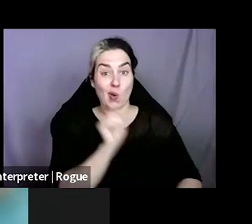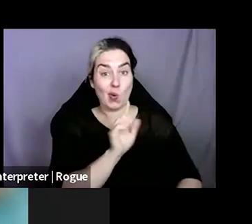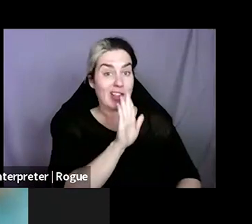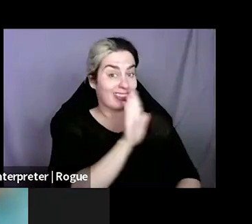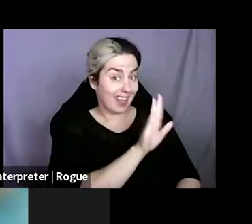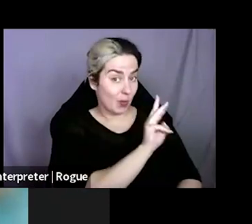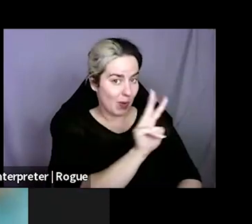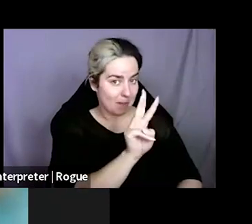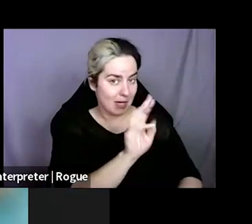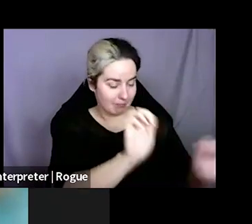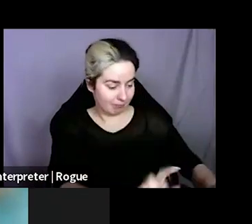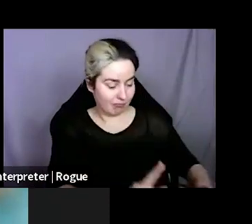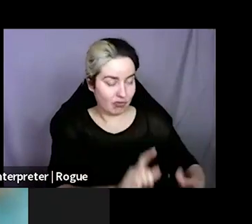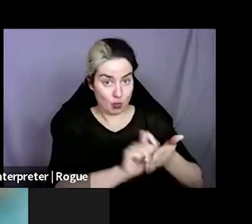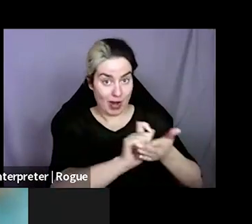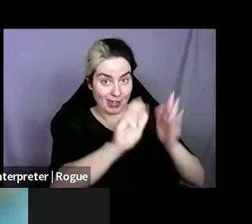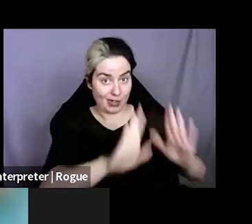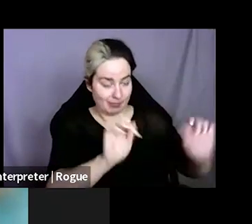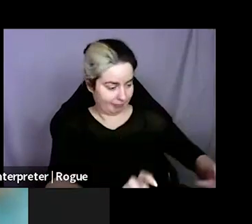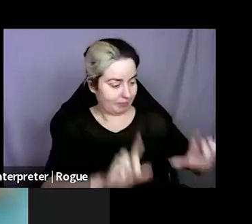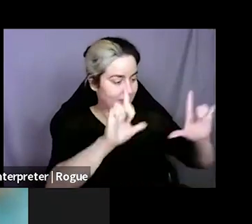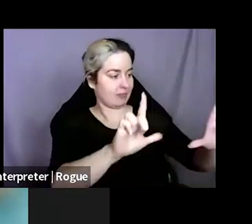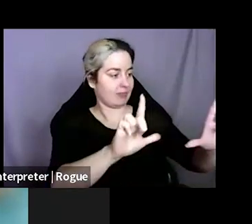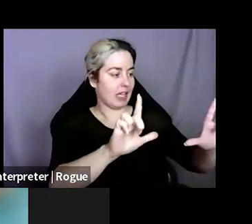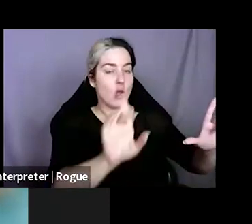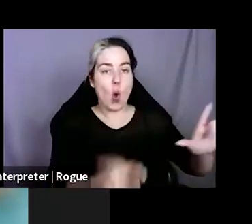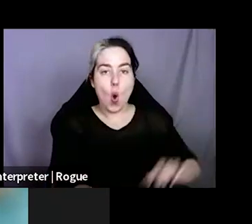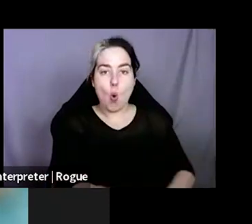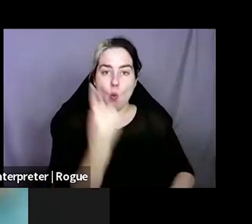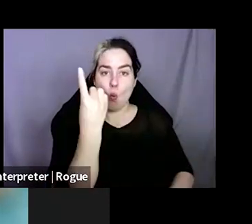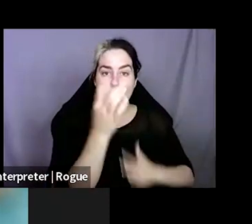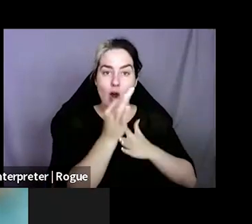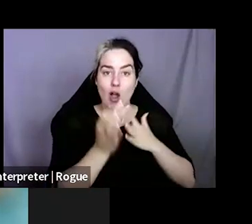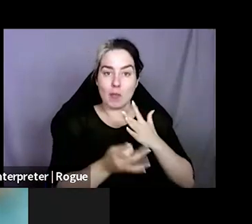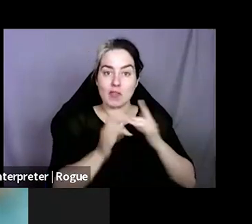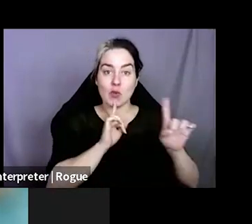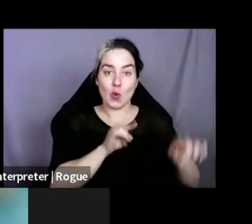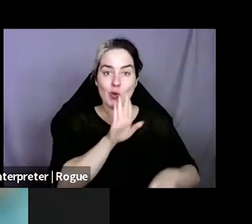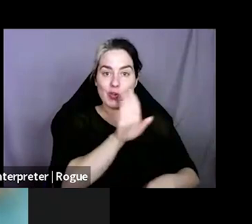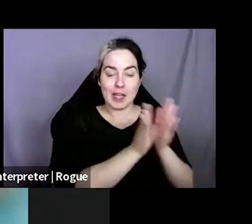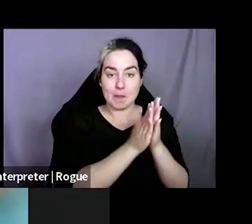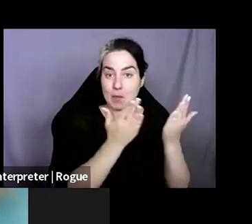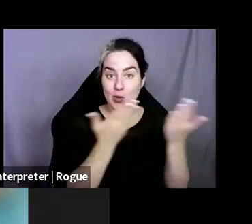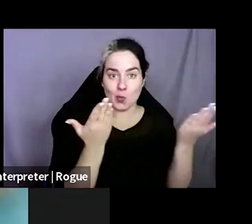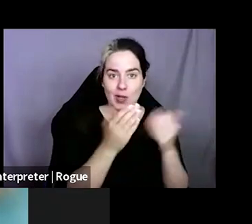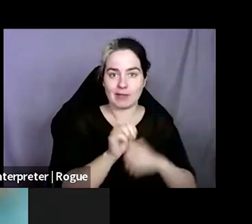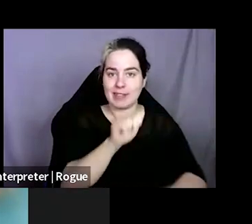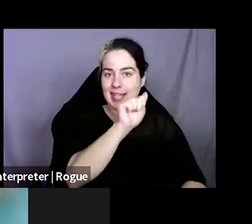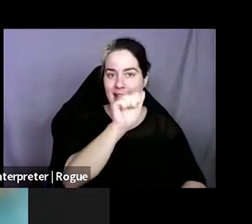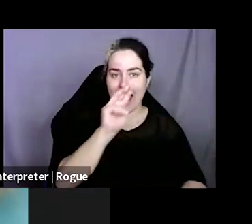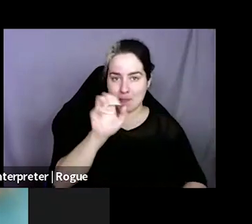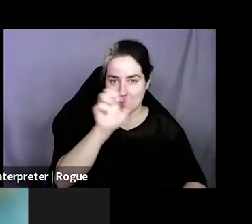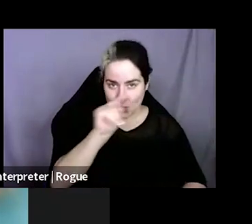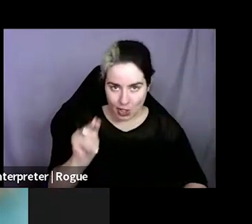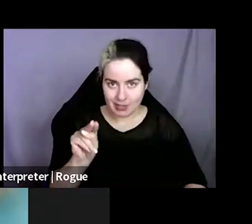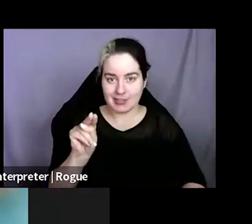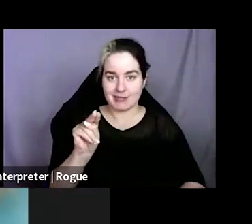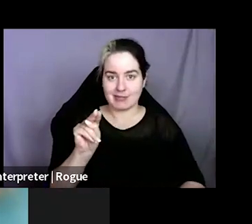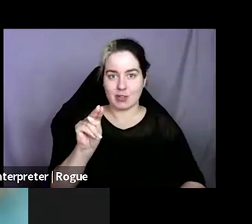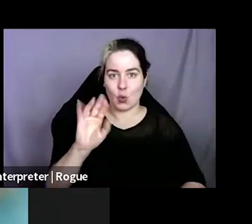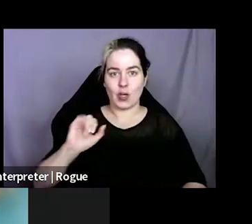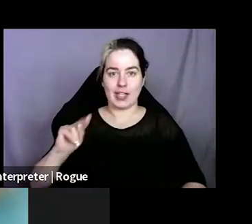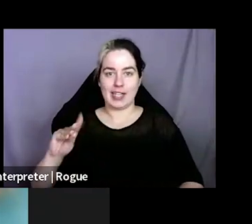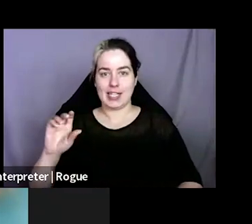see on their page for ordering are Amazon and Indigo.